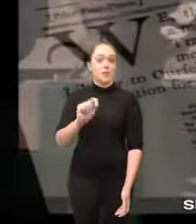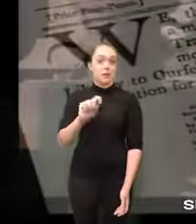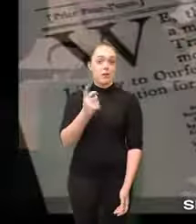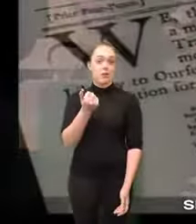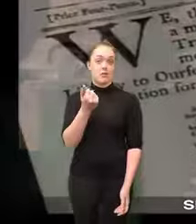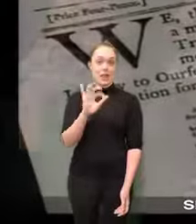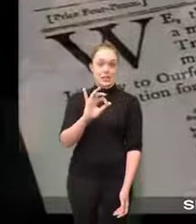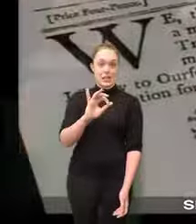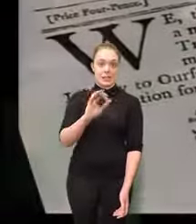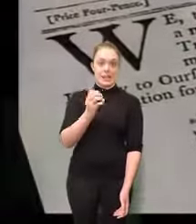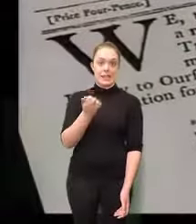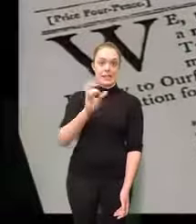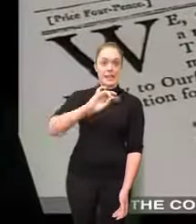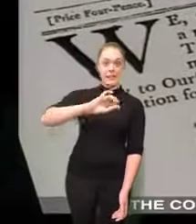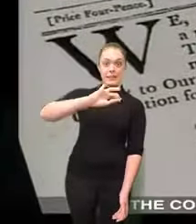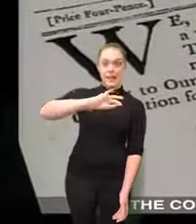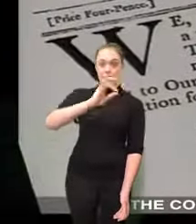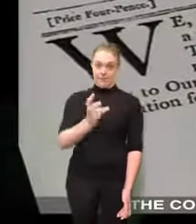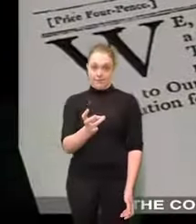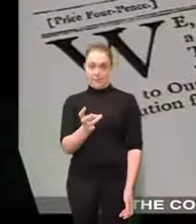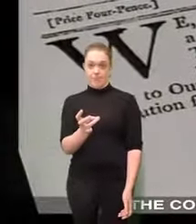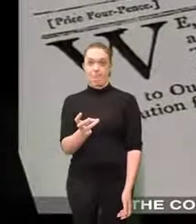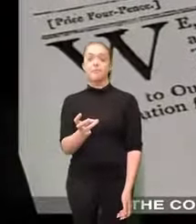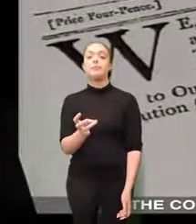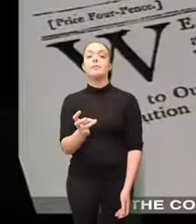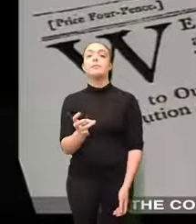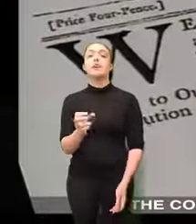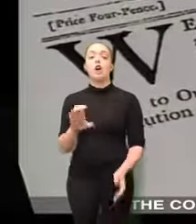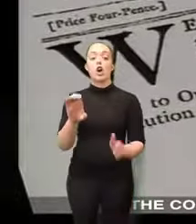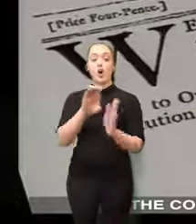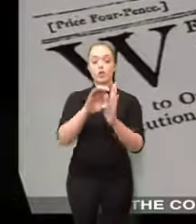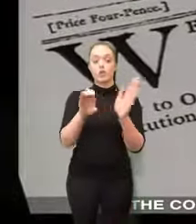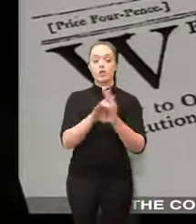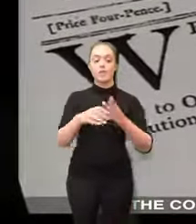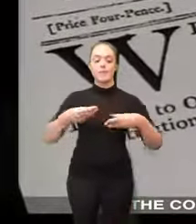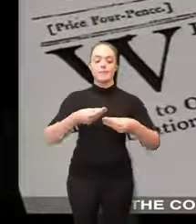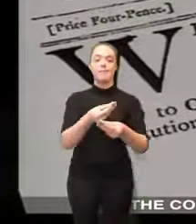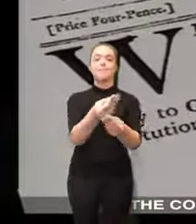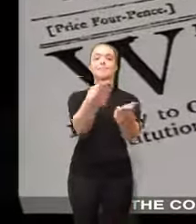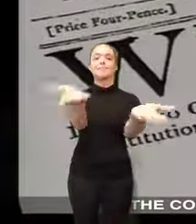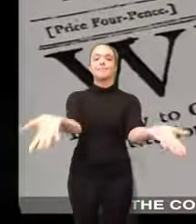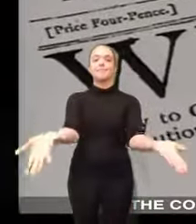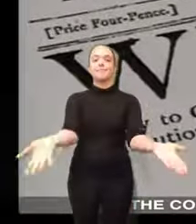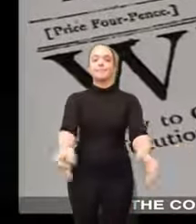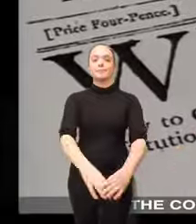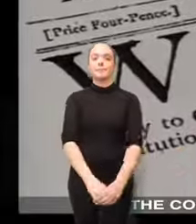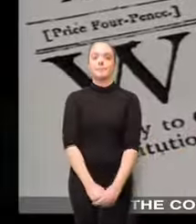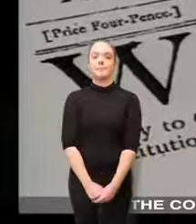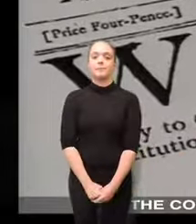September 19th, 1787 the constitution is made public